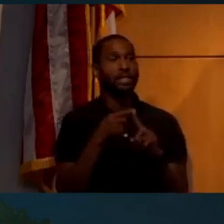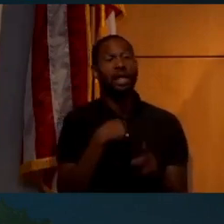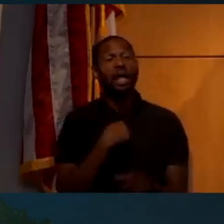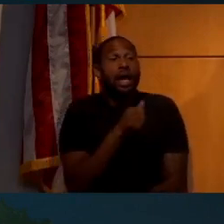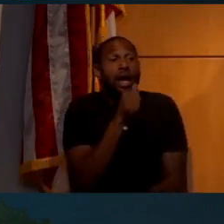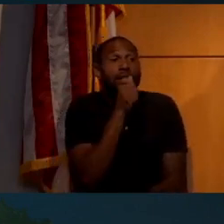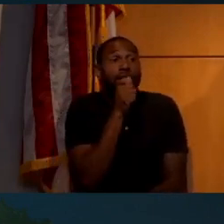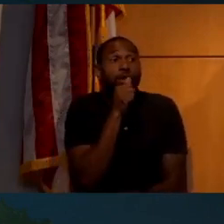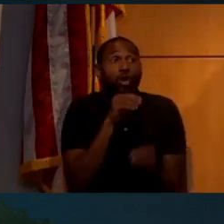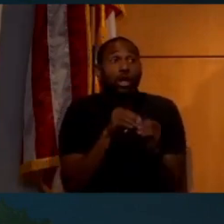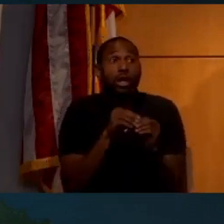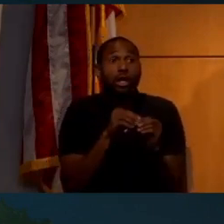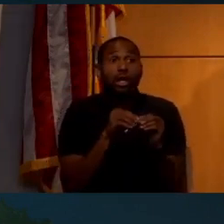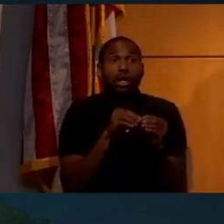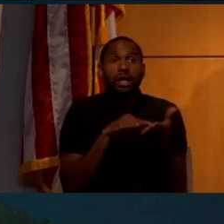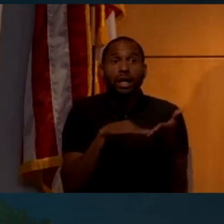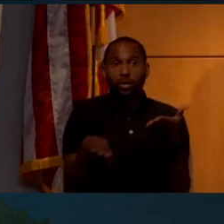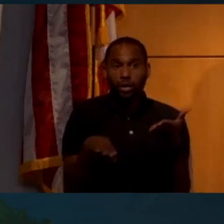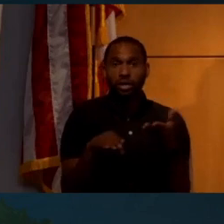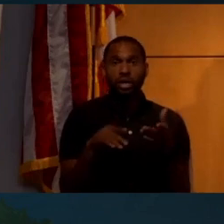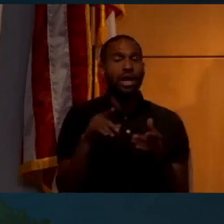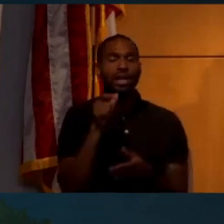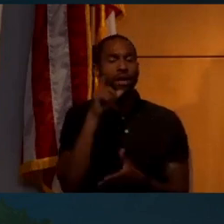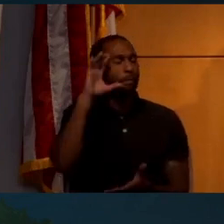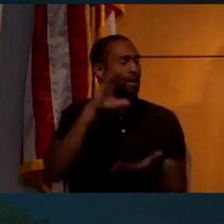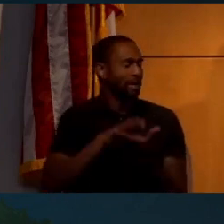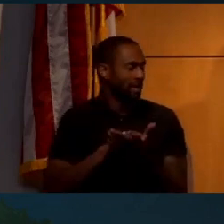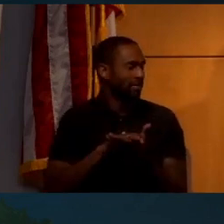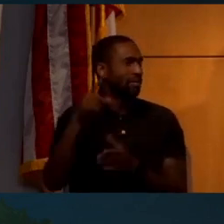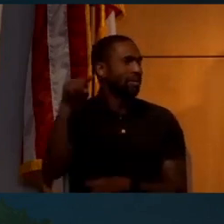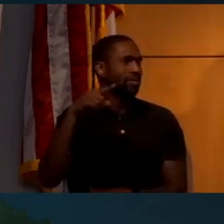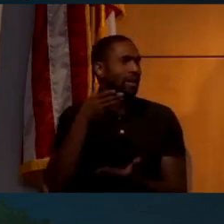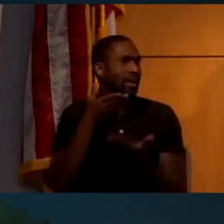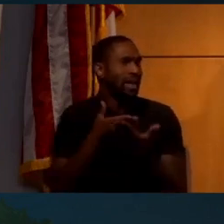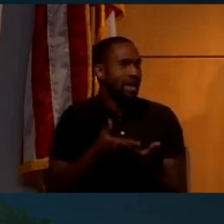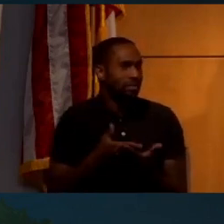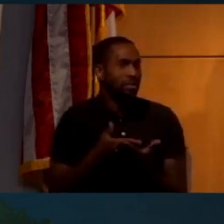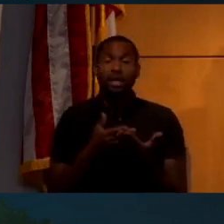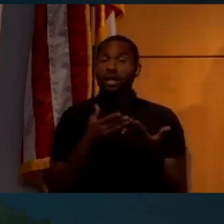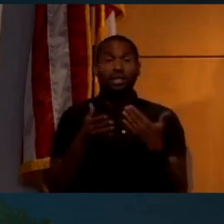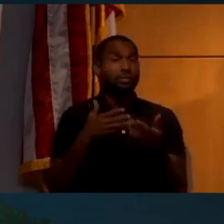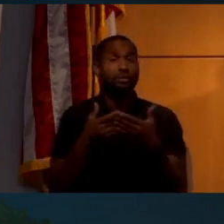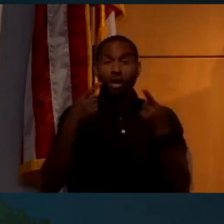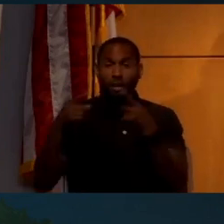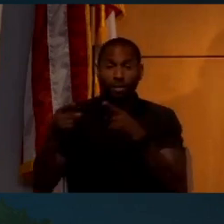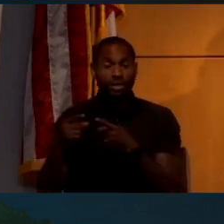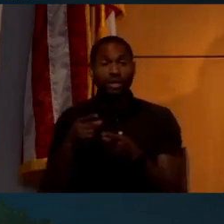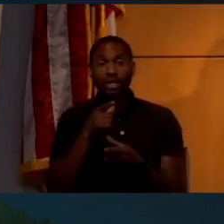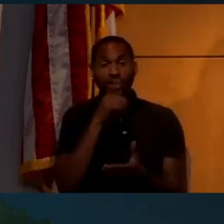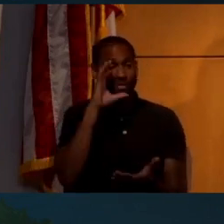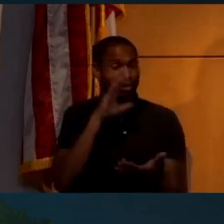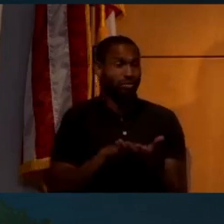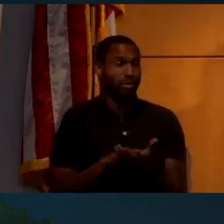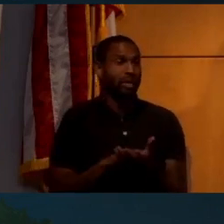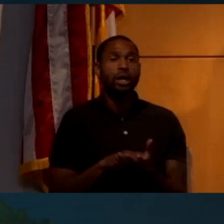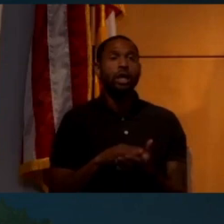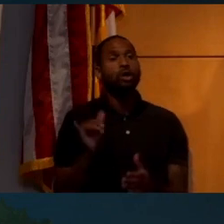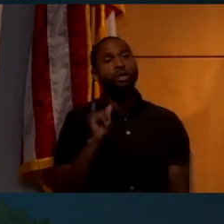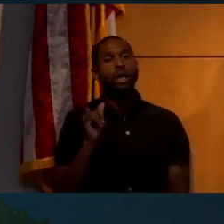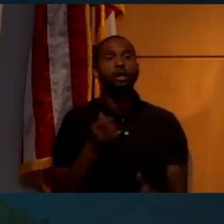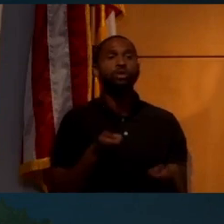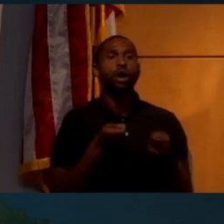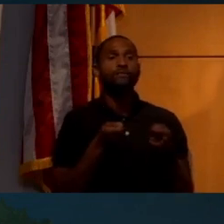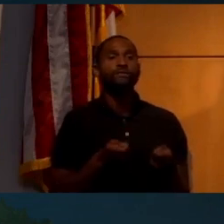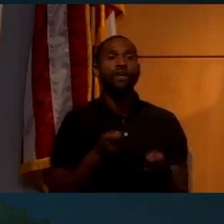and didn't believe these claims that NASA was making, even as they were happening. It turns out, in a sense, he was like a file